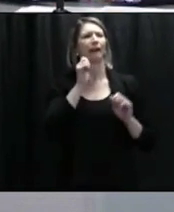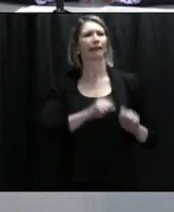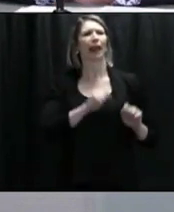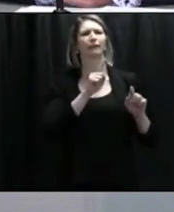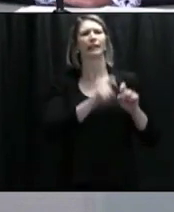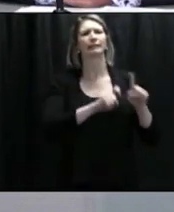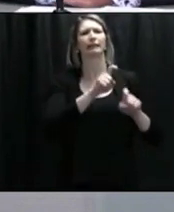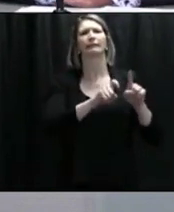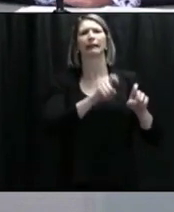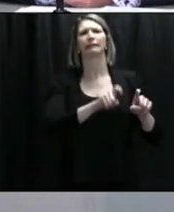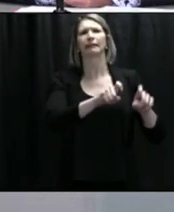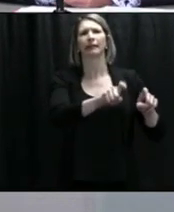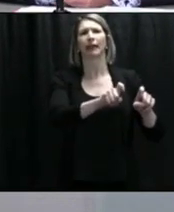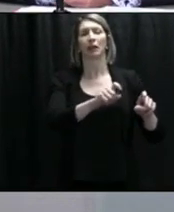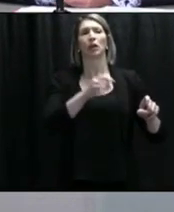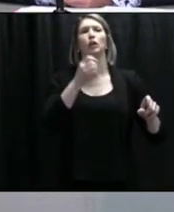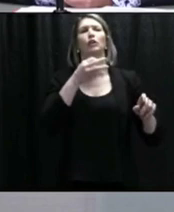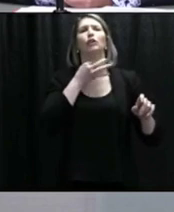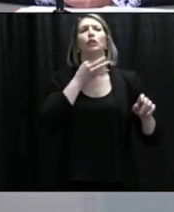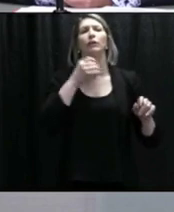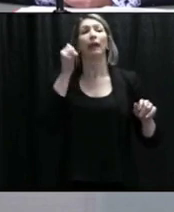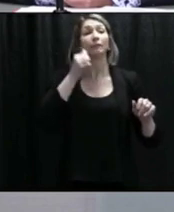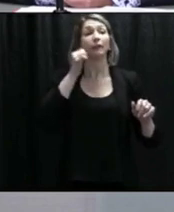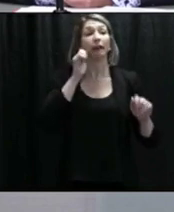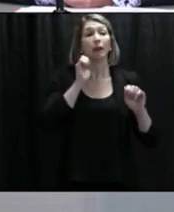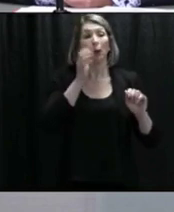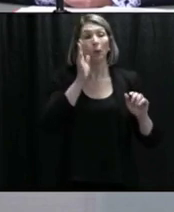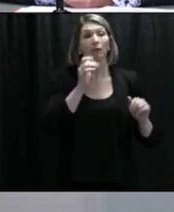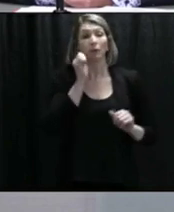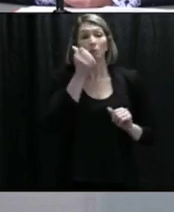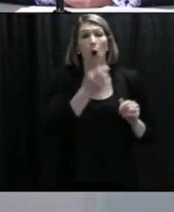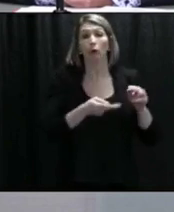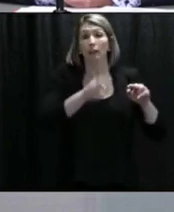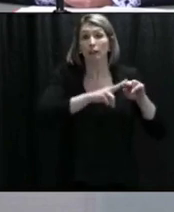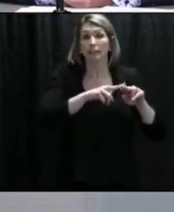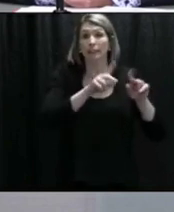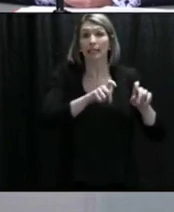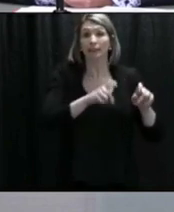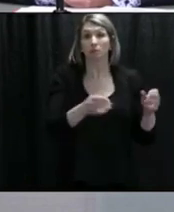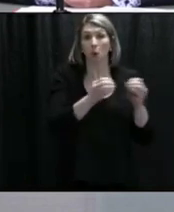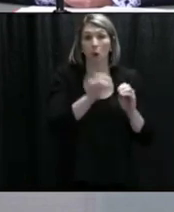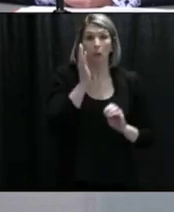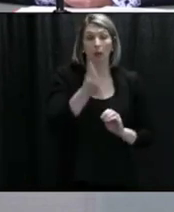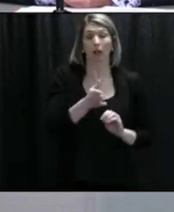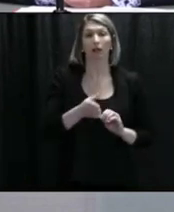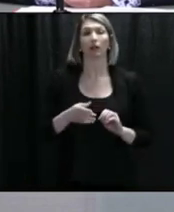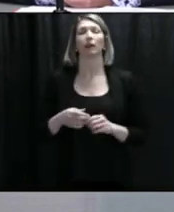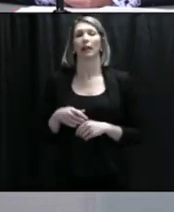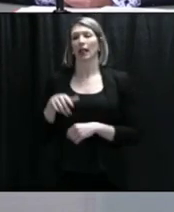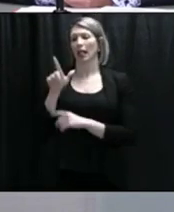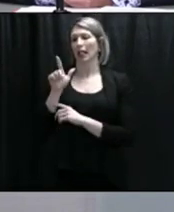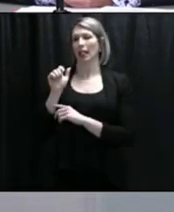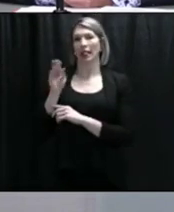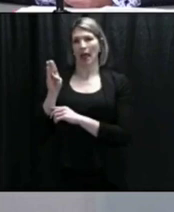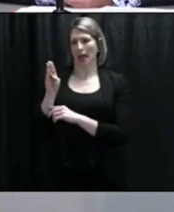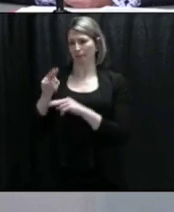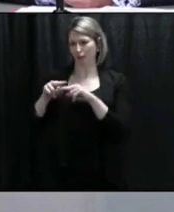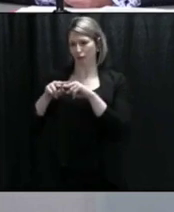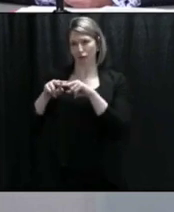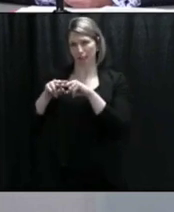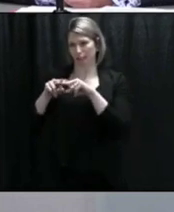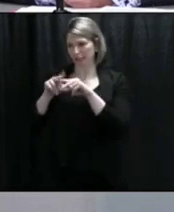And will we see that number increase in the coming day? The laboratory capacity is only part of that equation.